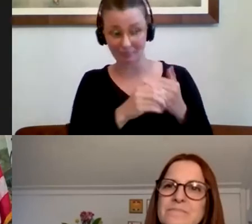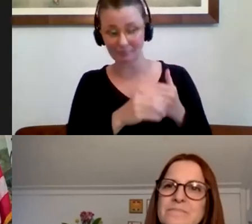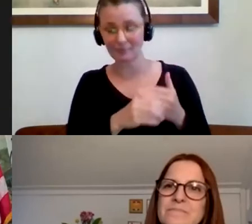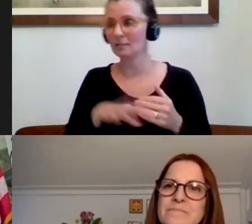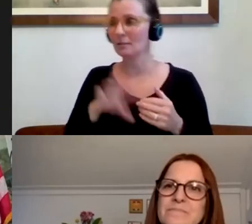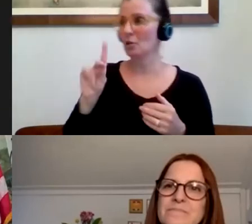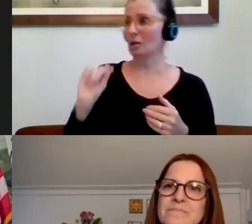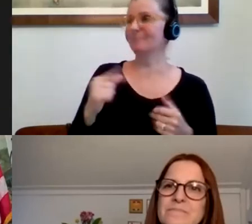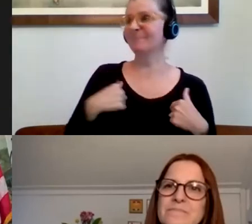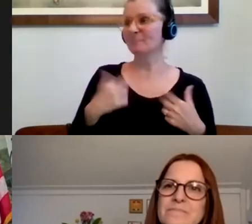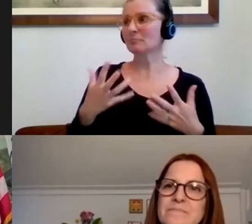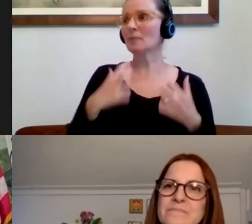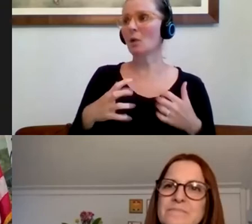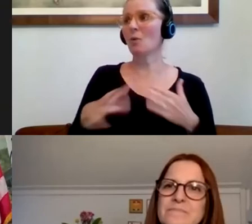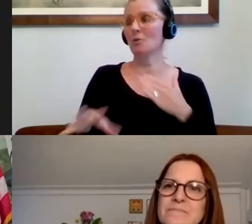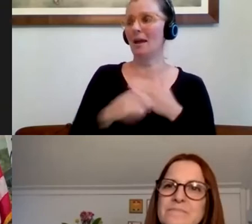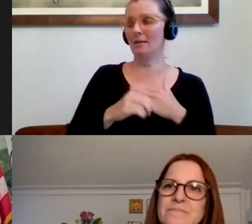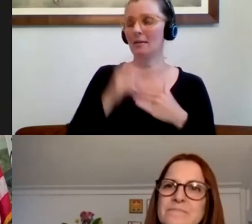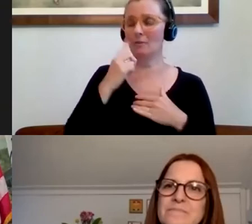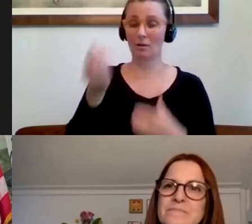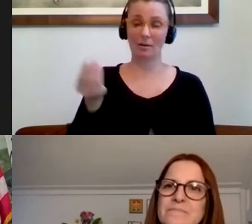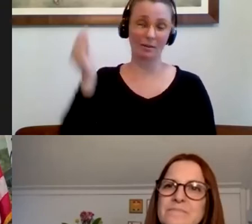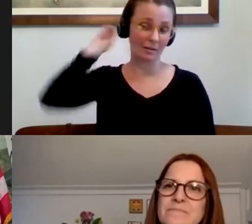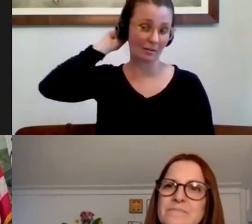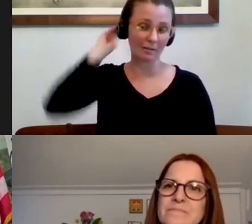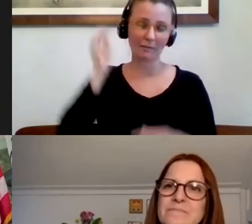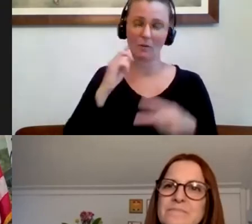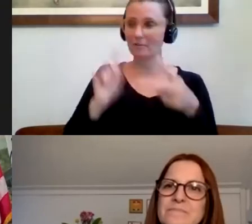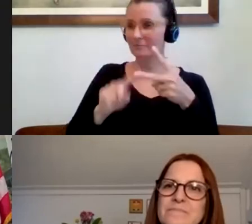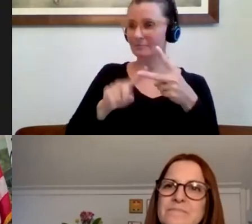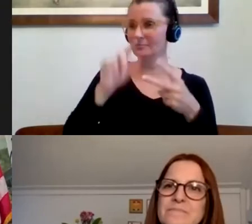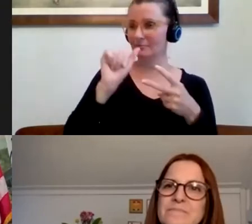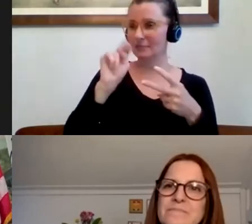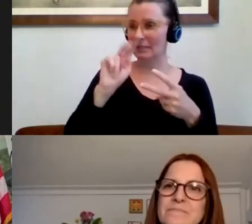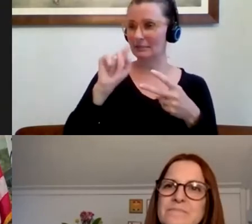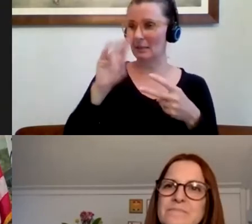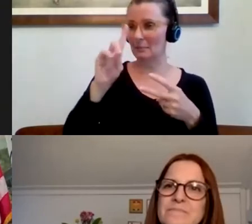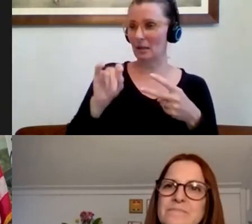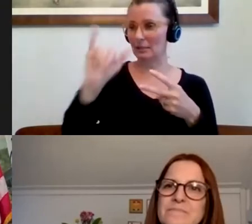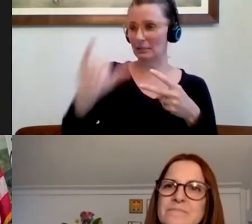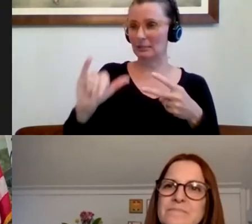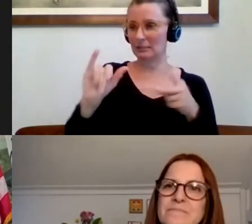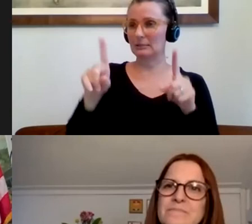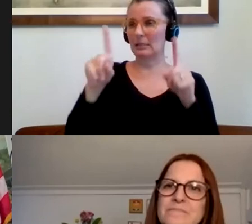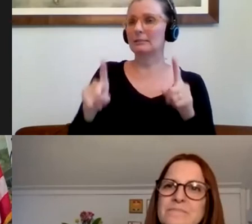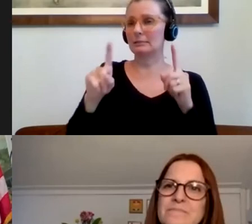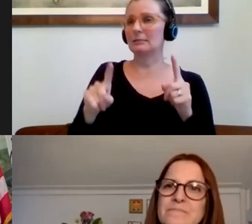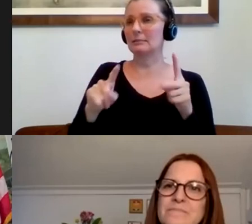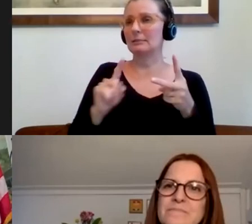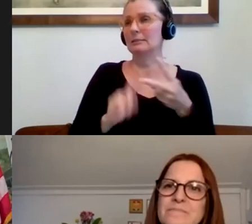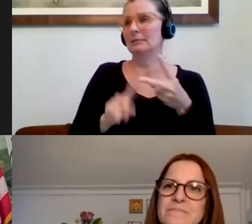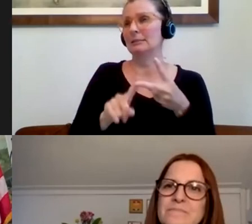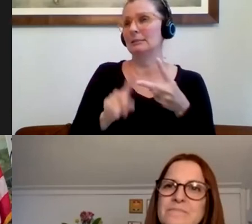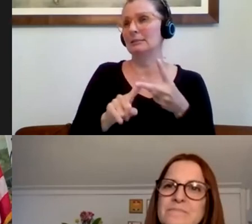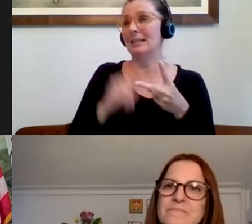there's a couple of things to keep in mind for the antibody testing. And I know you referenced this as we don't know what that means. If you do have the